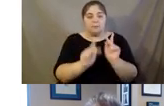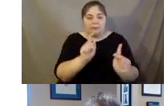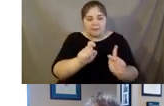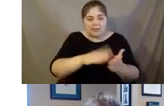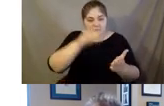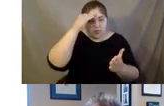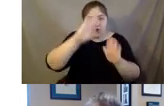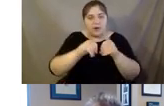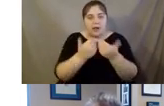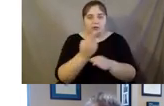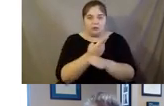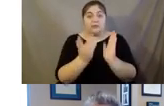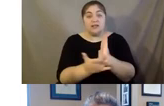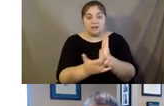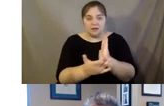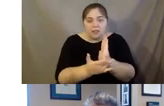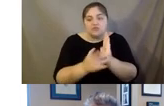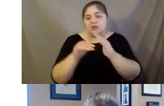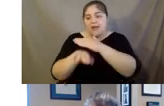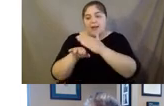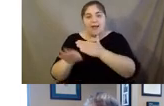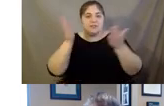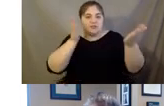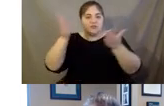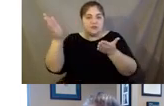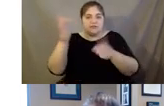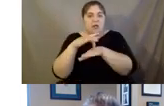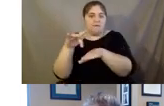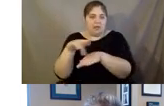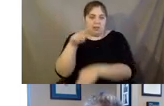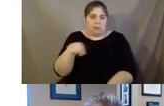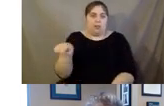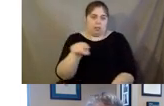use that technology and access the services that are available to them.